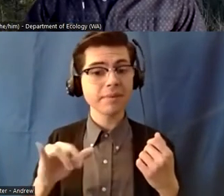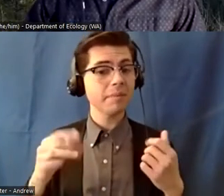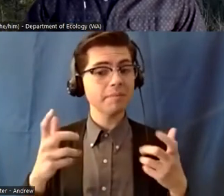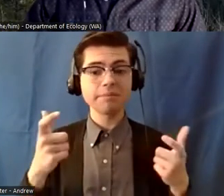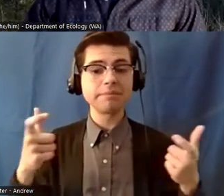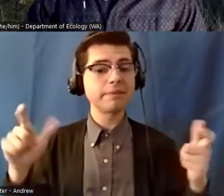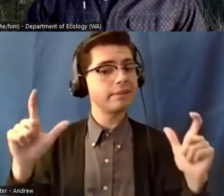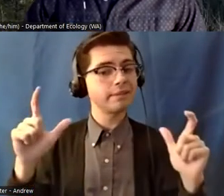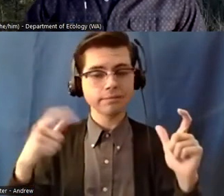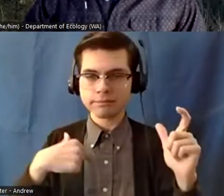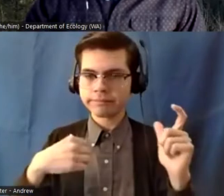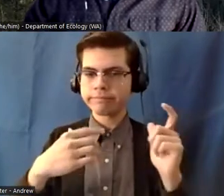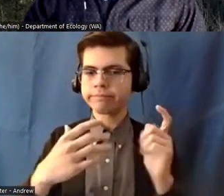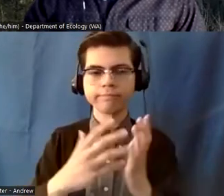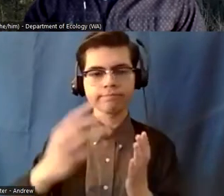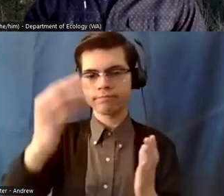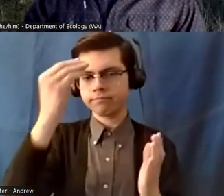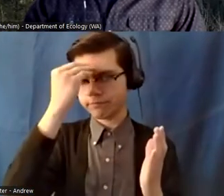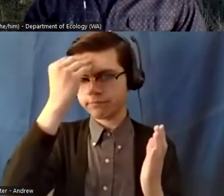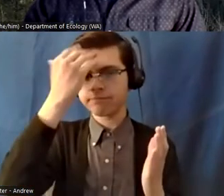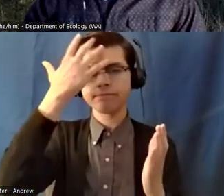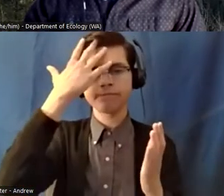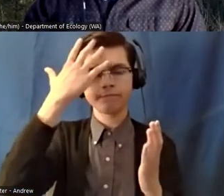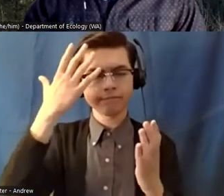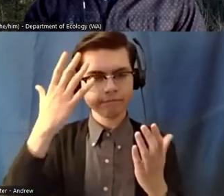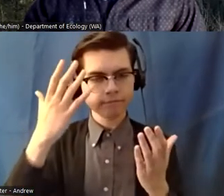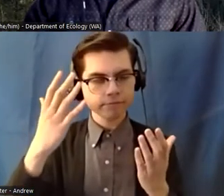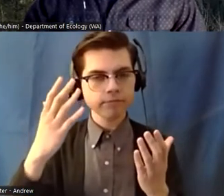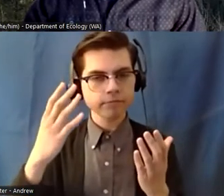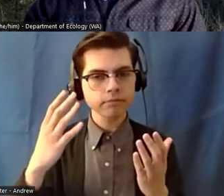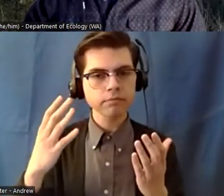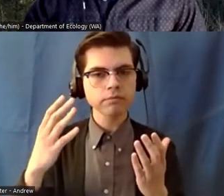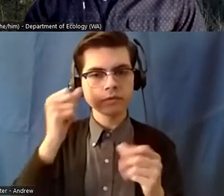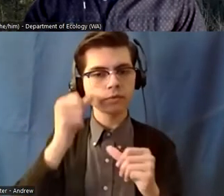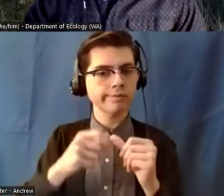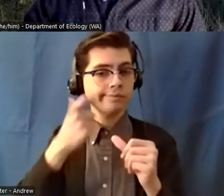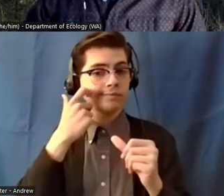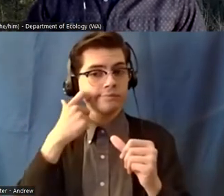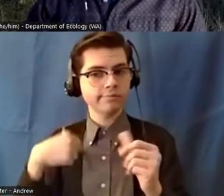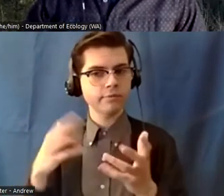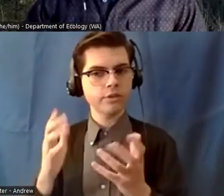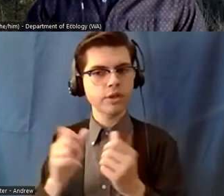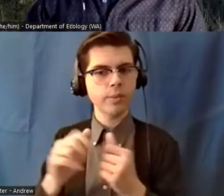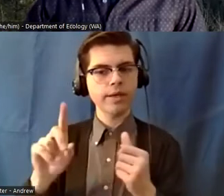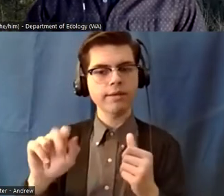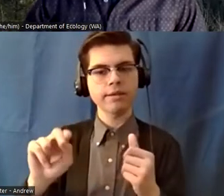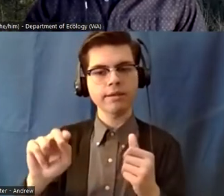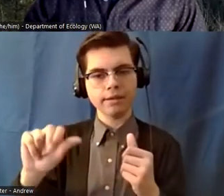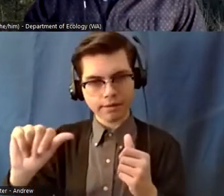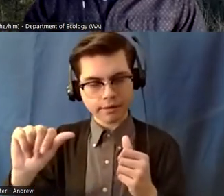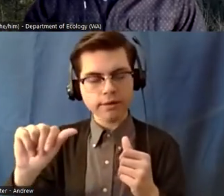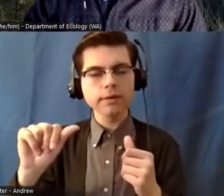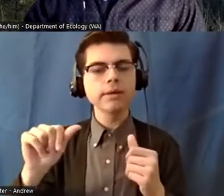think something uh kind of donna even alluded to earlier about having a being in a safe environment to kind of push beyond what you think you're comfortable